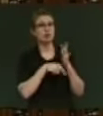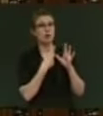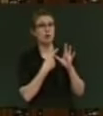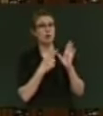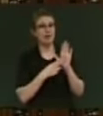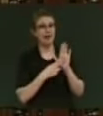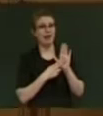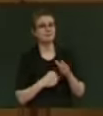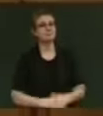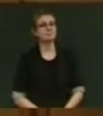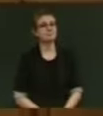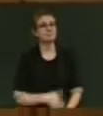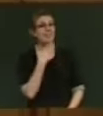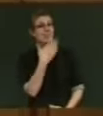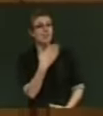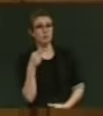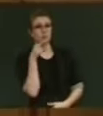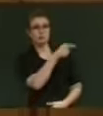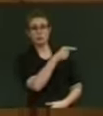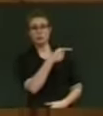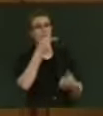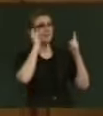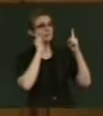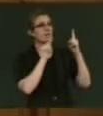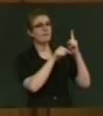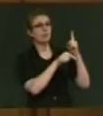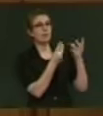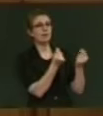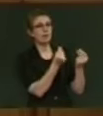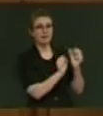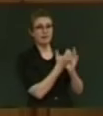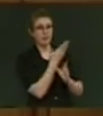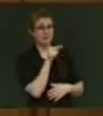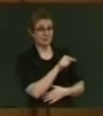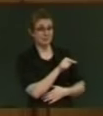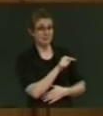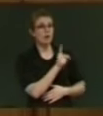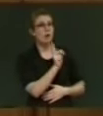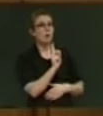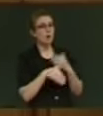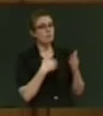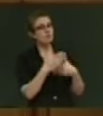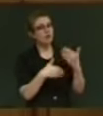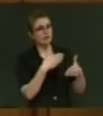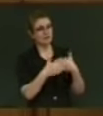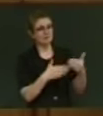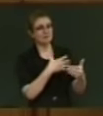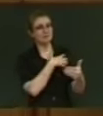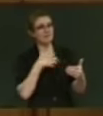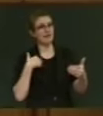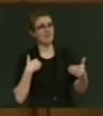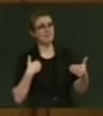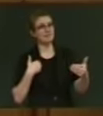To the Minister for Economic Development, what progress is the Government making in developing New